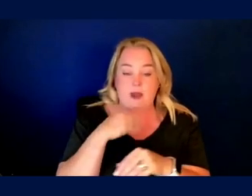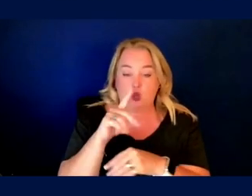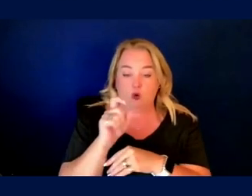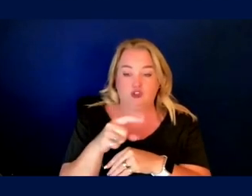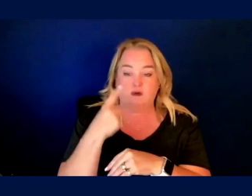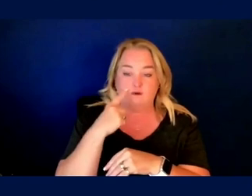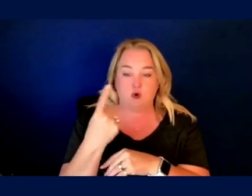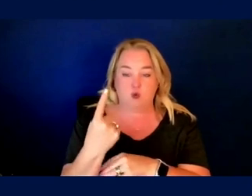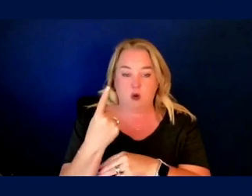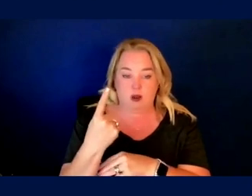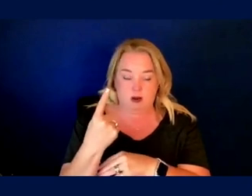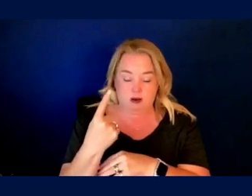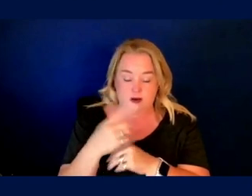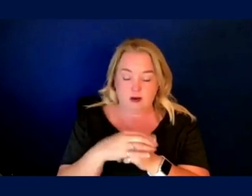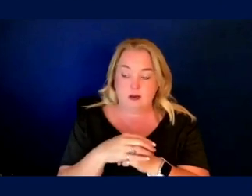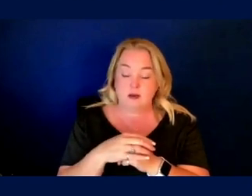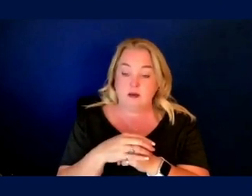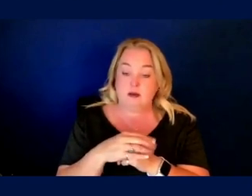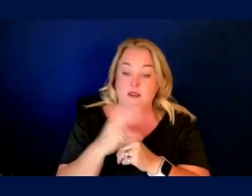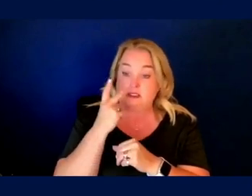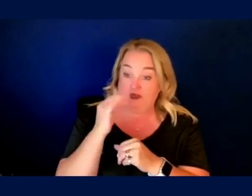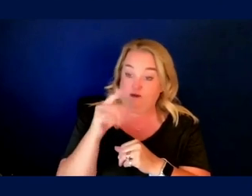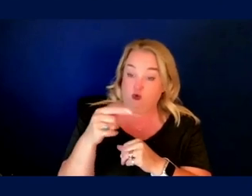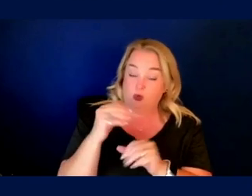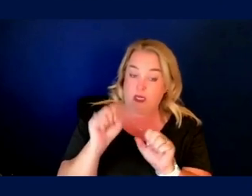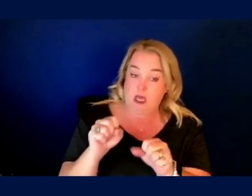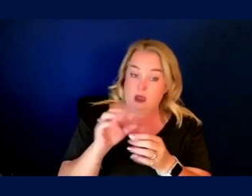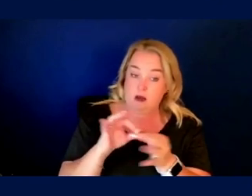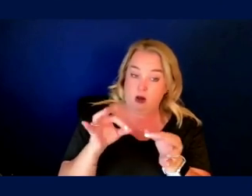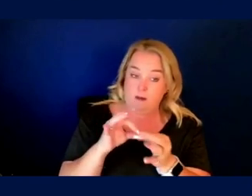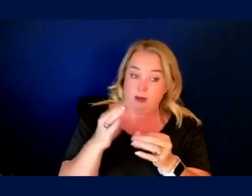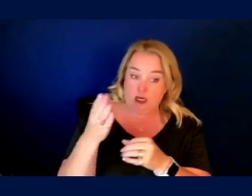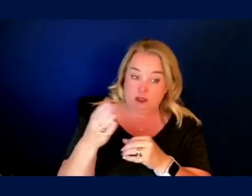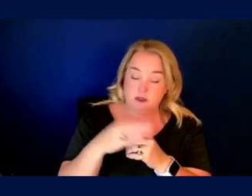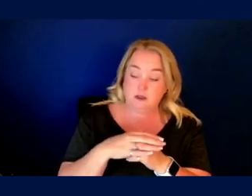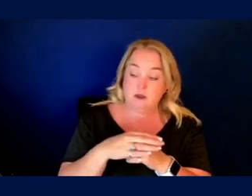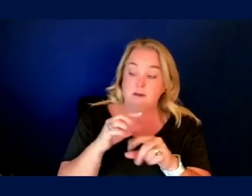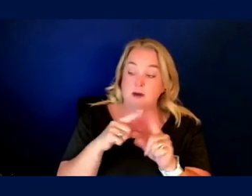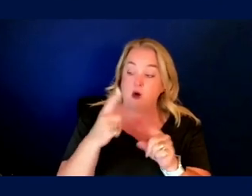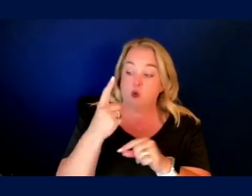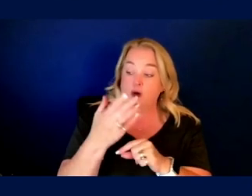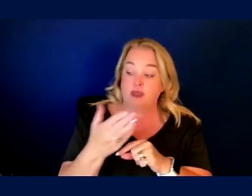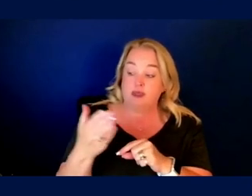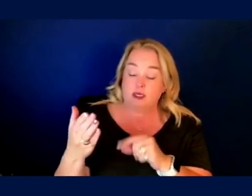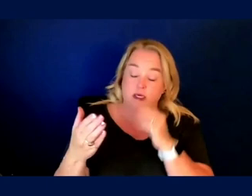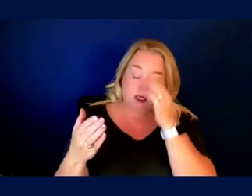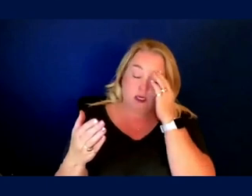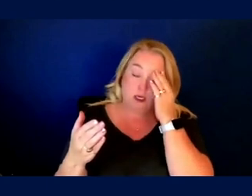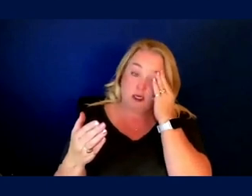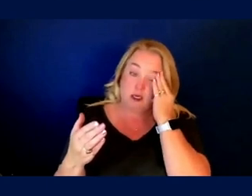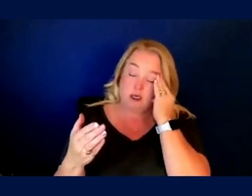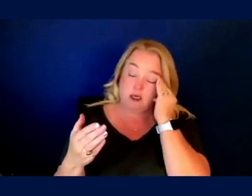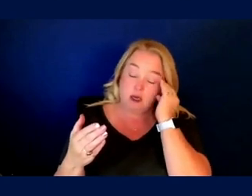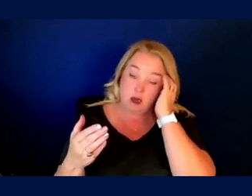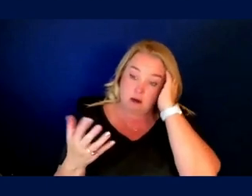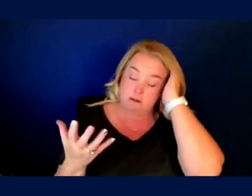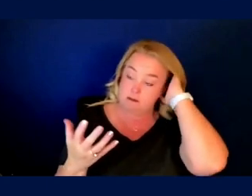one, to one thing, see if you have a comment on it, because you, one of the things that's really, uh,